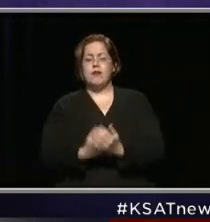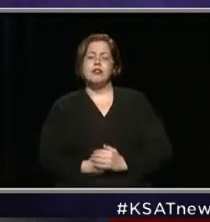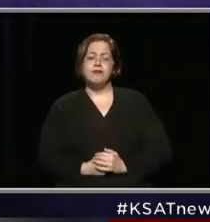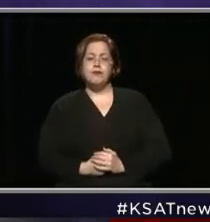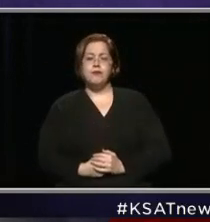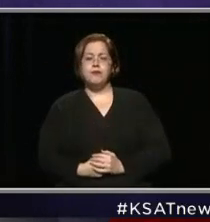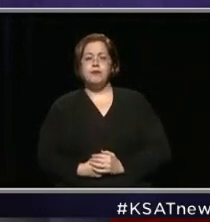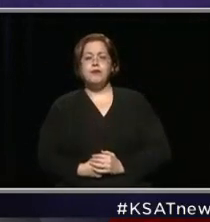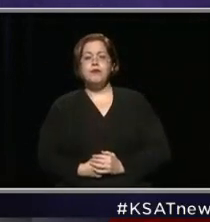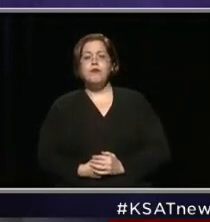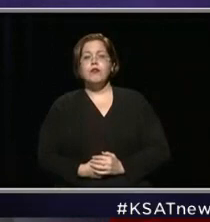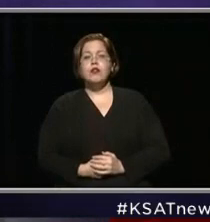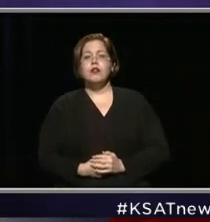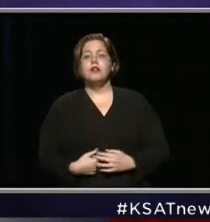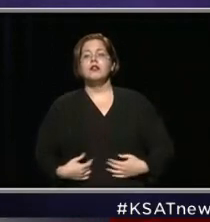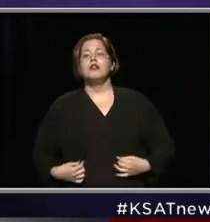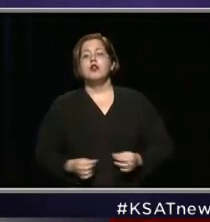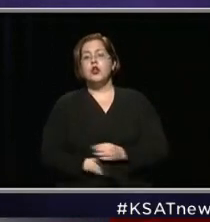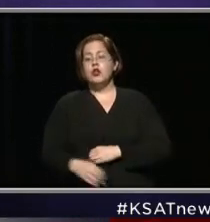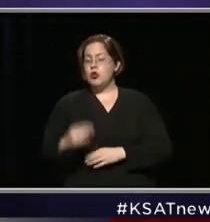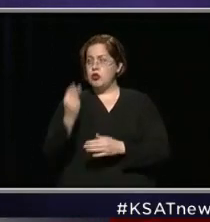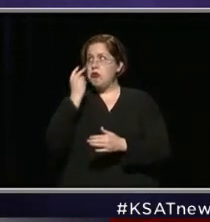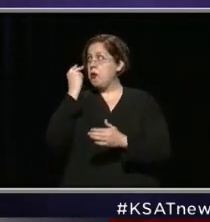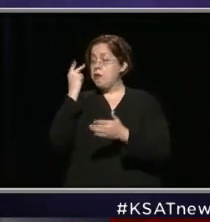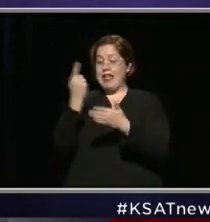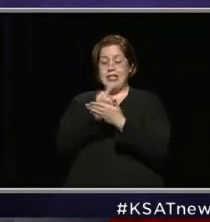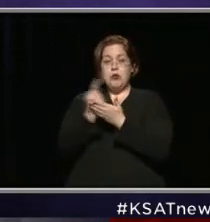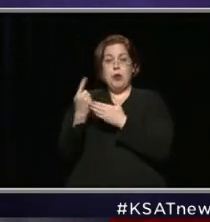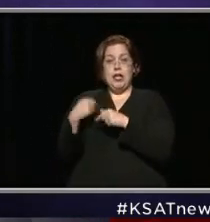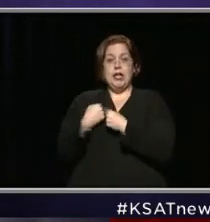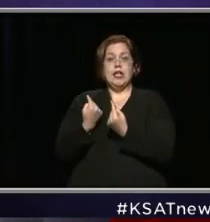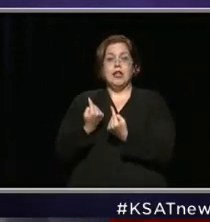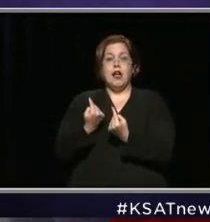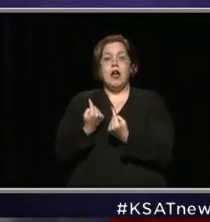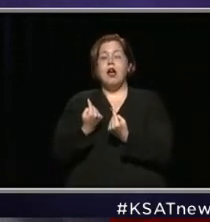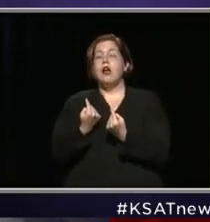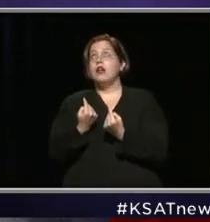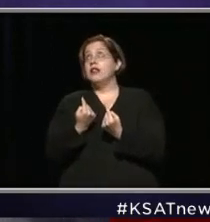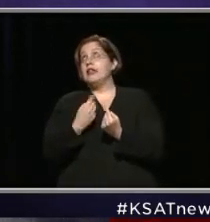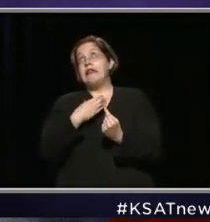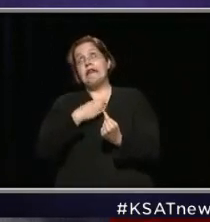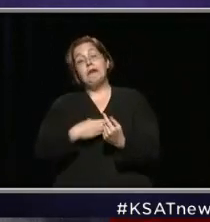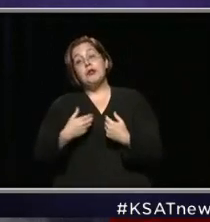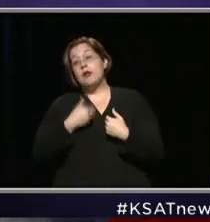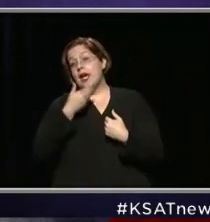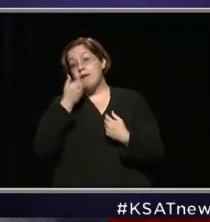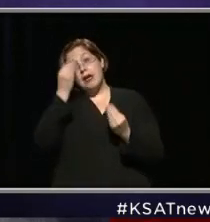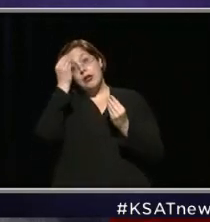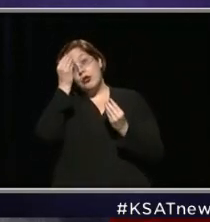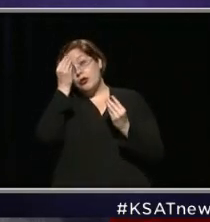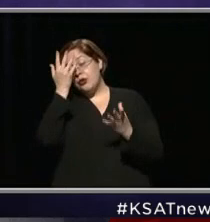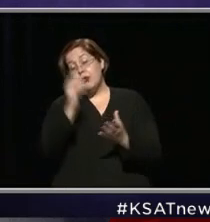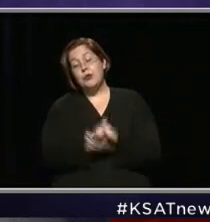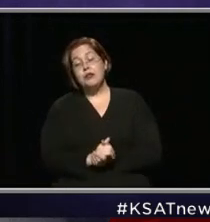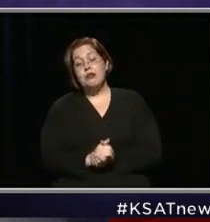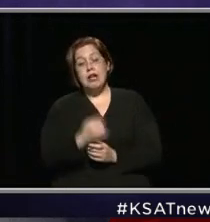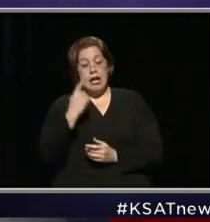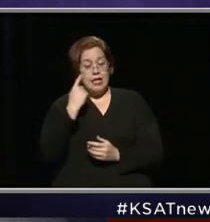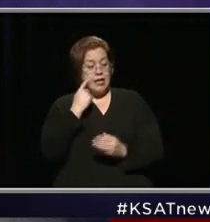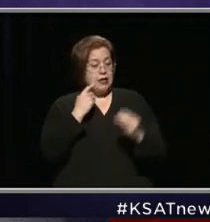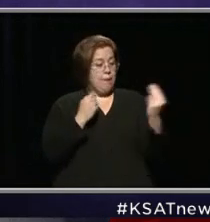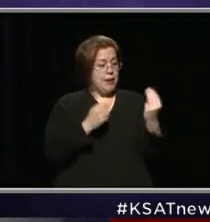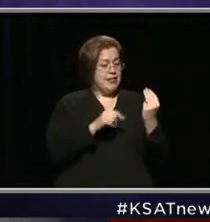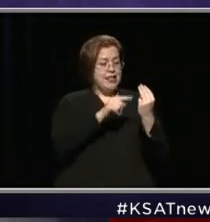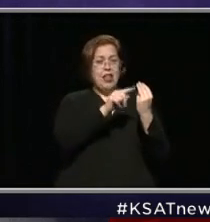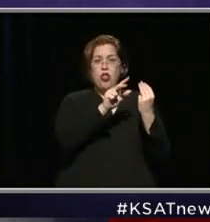But just looking back at the week, Mayor, you know, we wish we had better news, obviously. We've had, I think, Monday